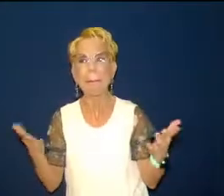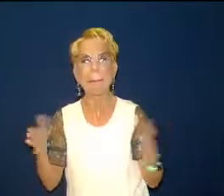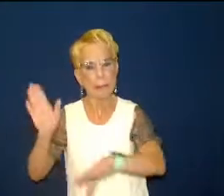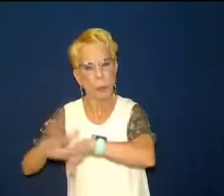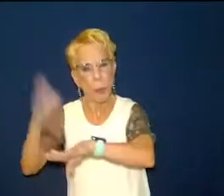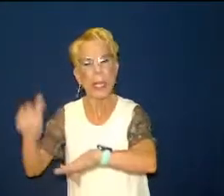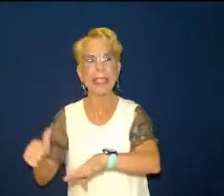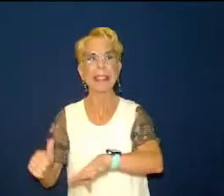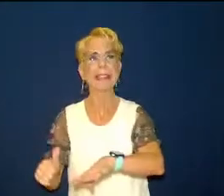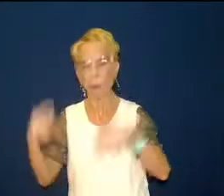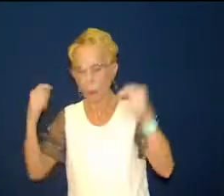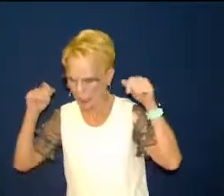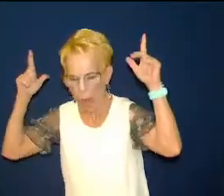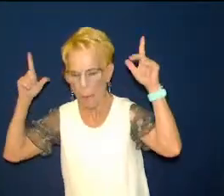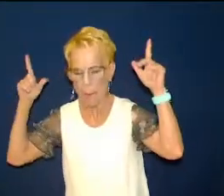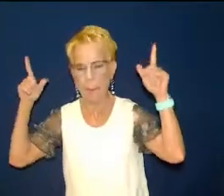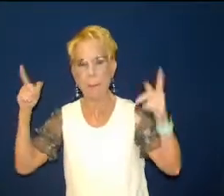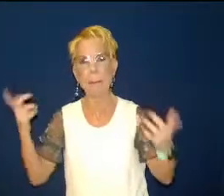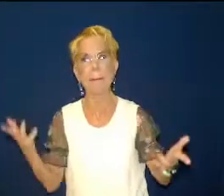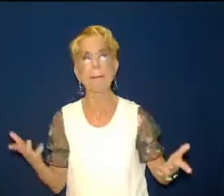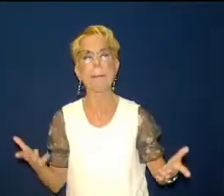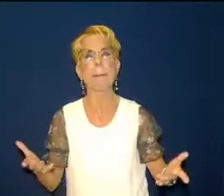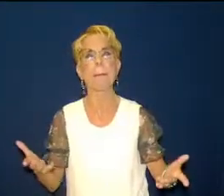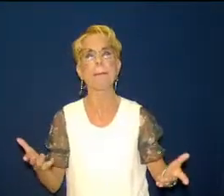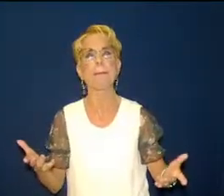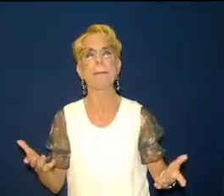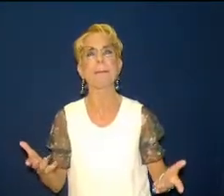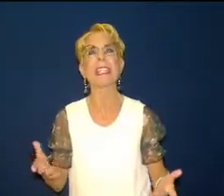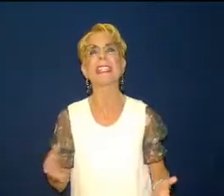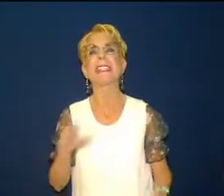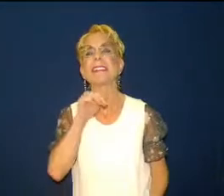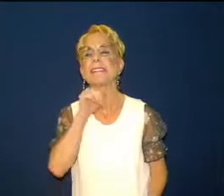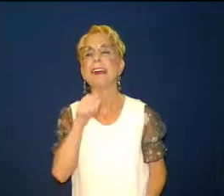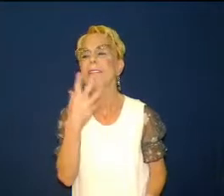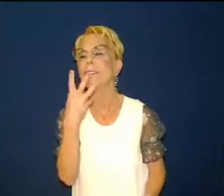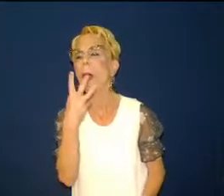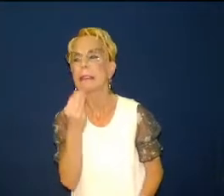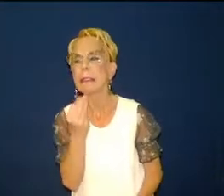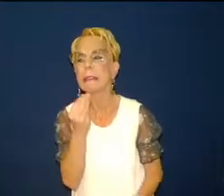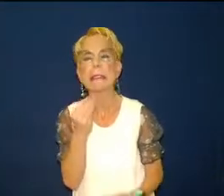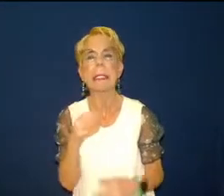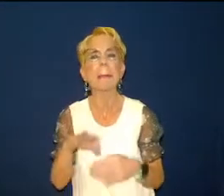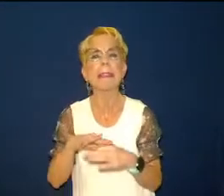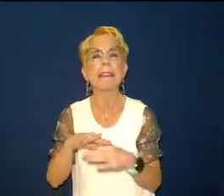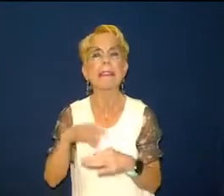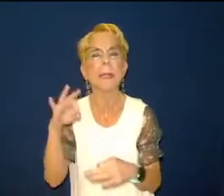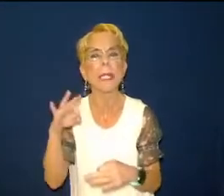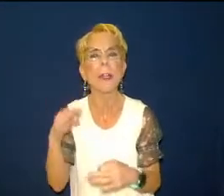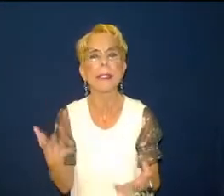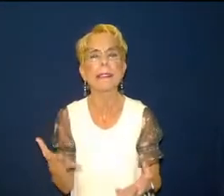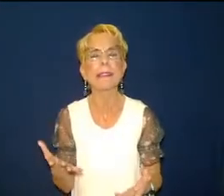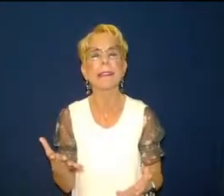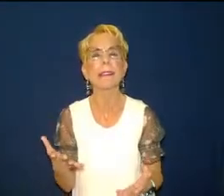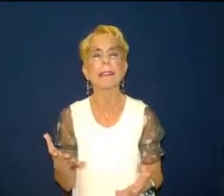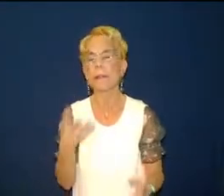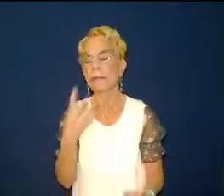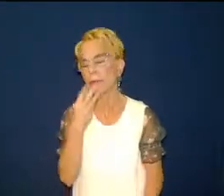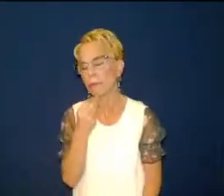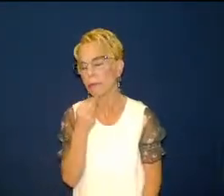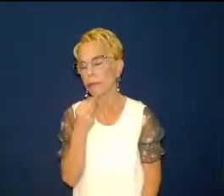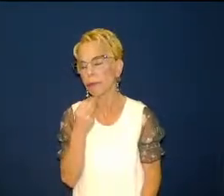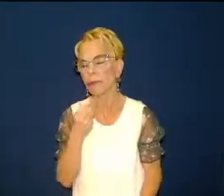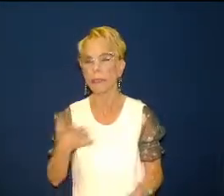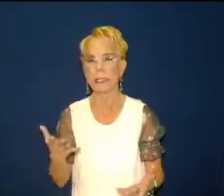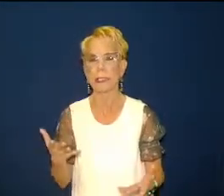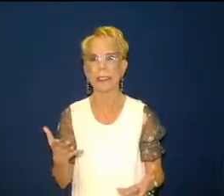spiritually don't fall asleep spiritually have you ever fallen asleep spiritually just